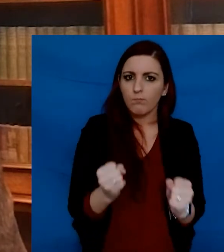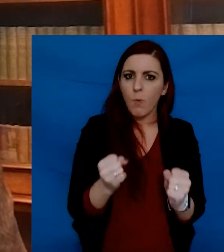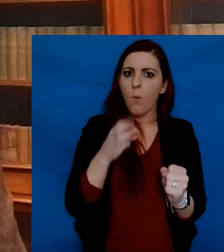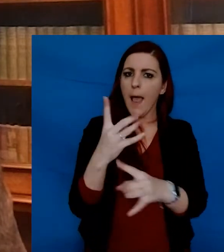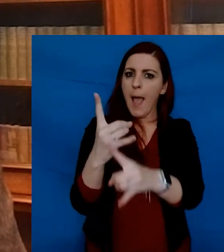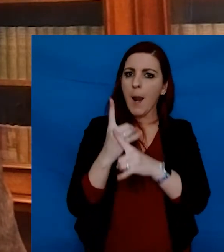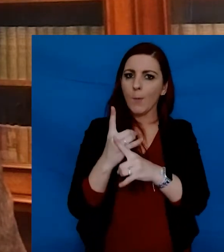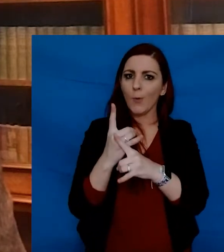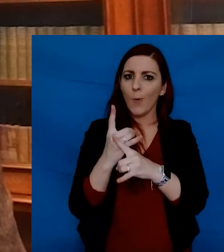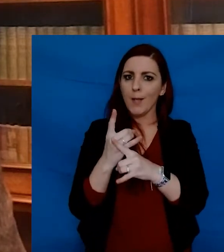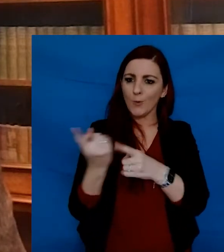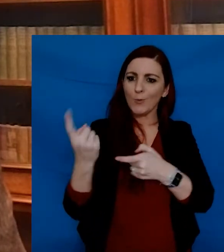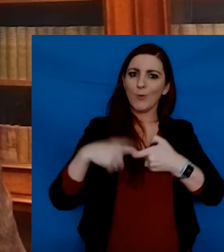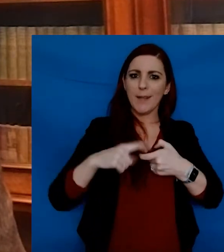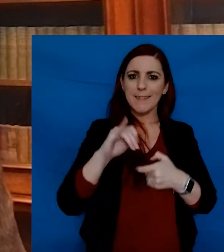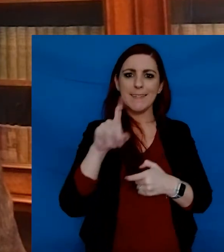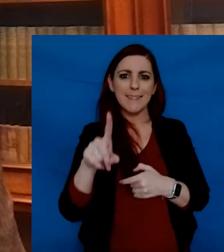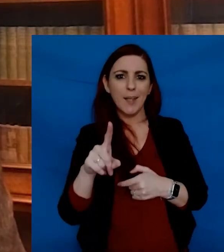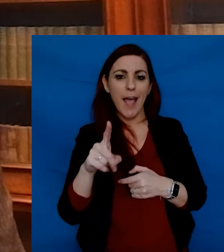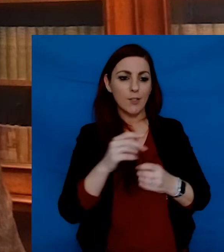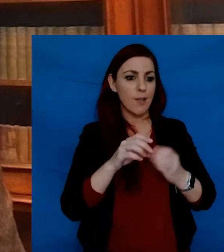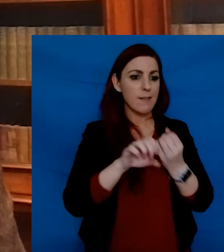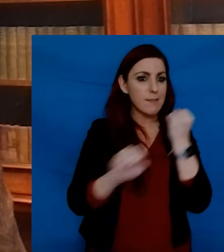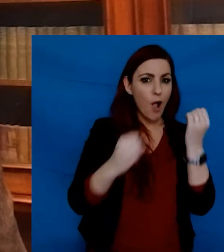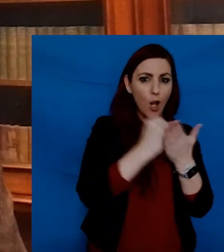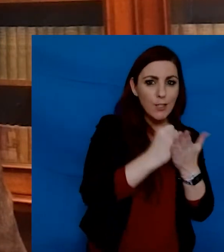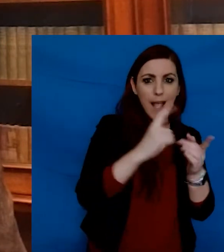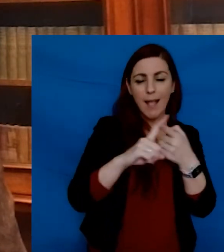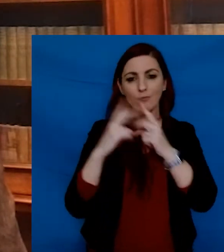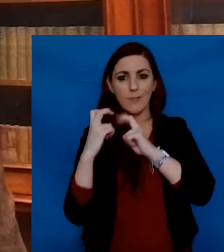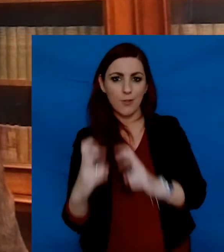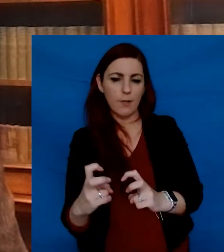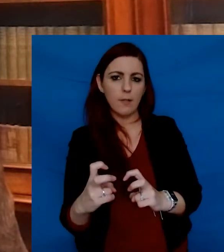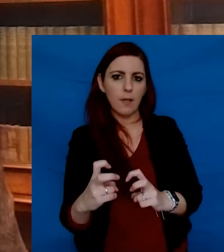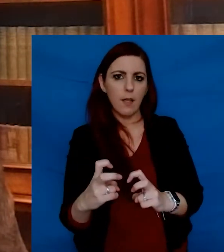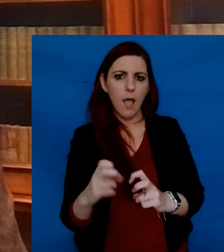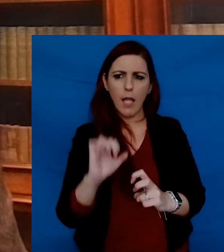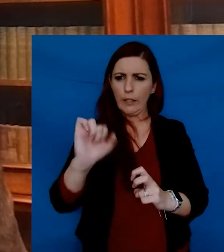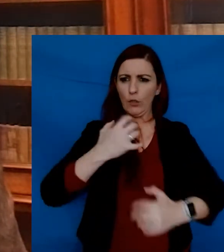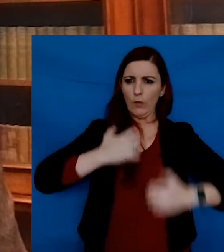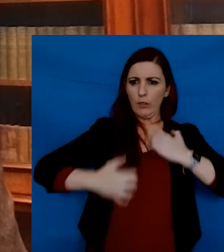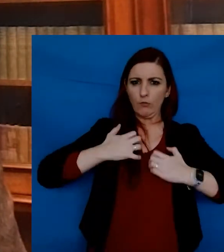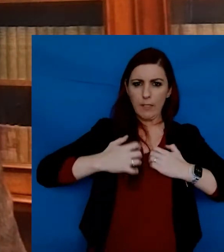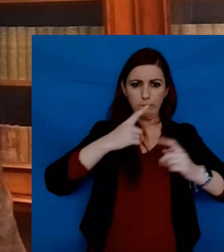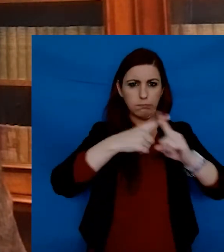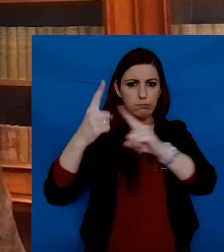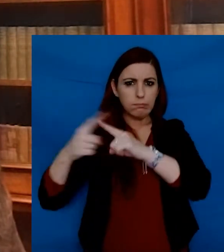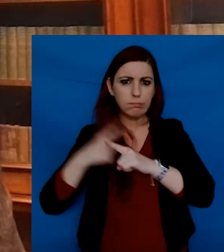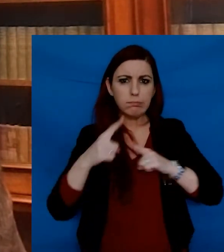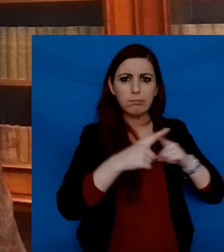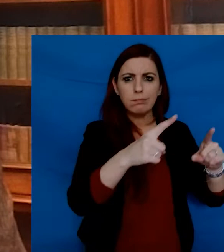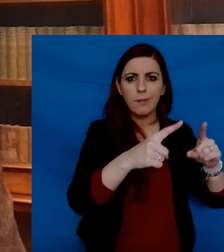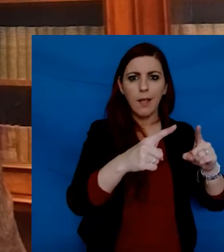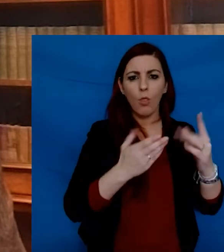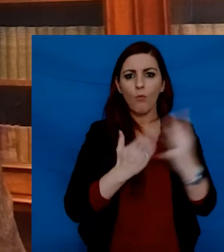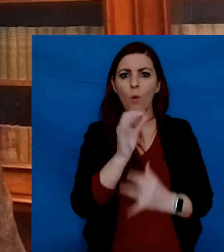very good stead as you join the Trinity community of scholars and researchers, with interests that touch on all aspects of human experience